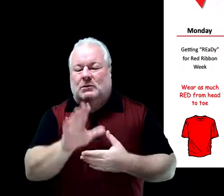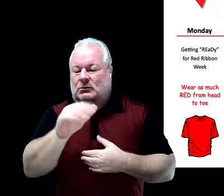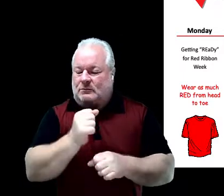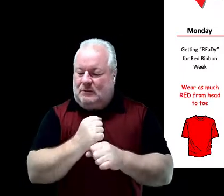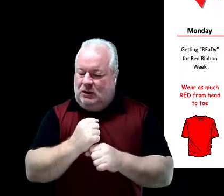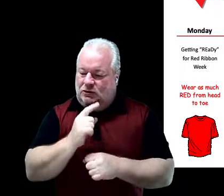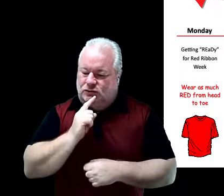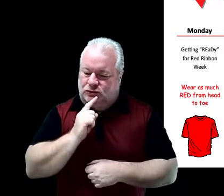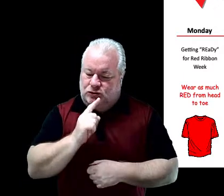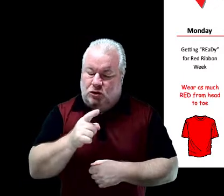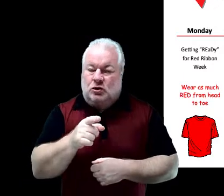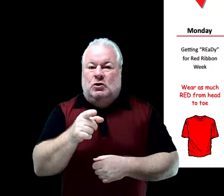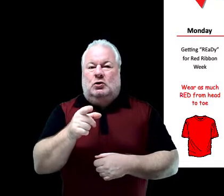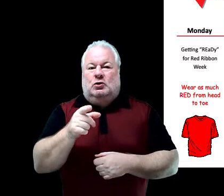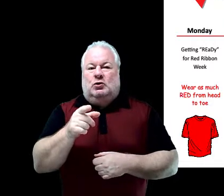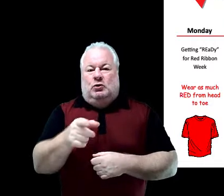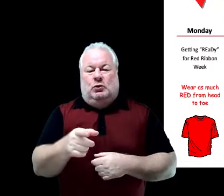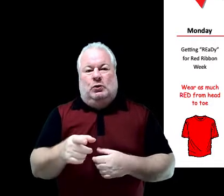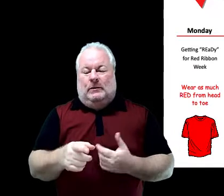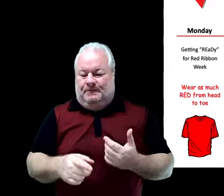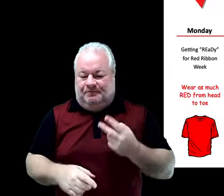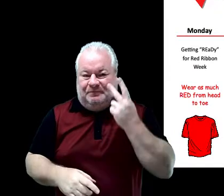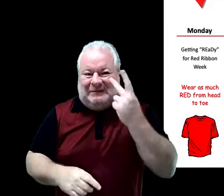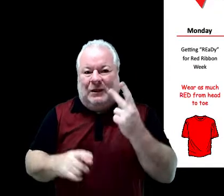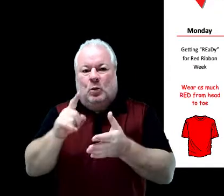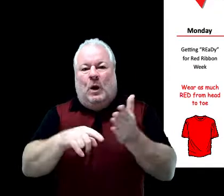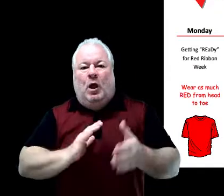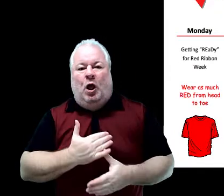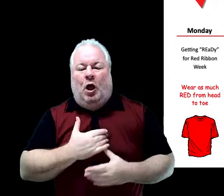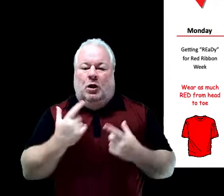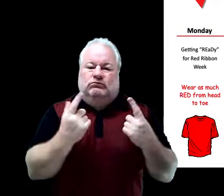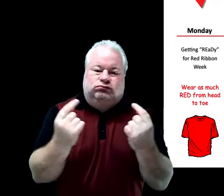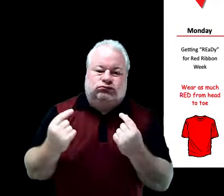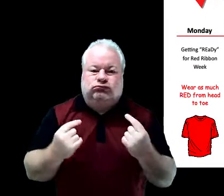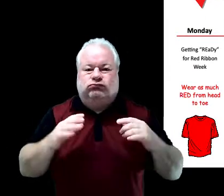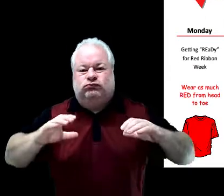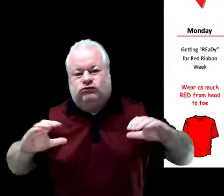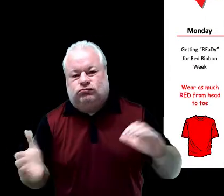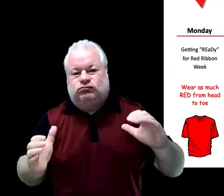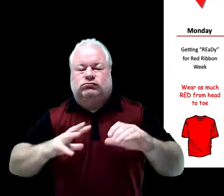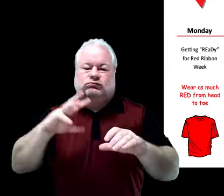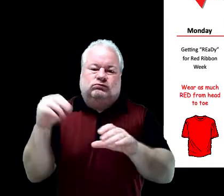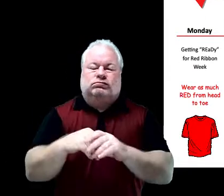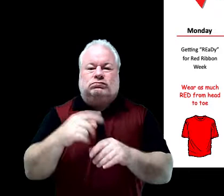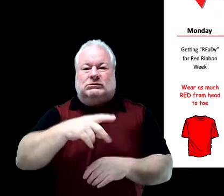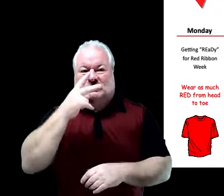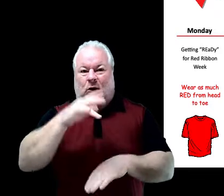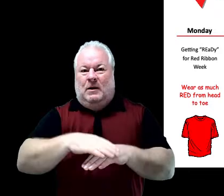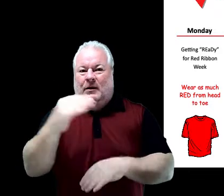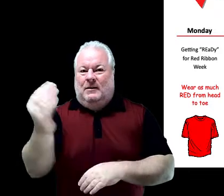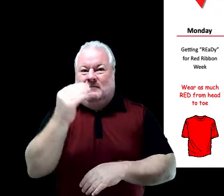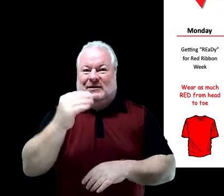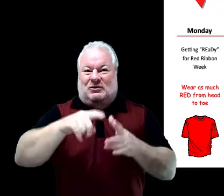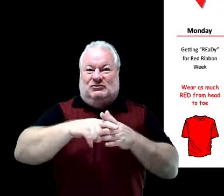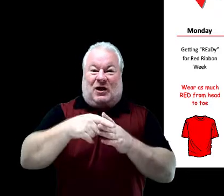make sure that you take a look at what our activities are all next week. And I'll see you next